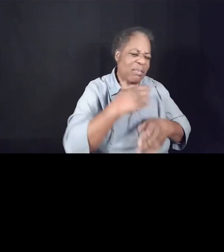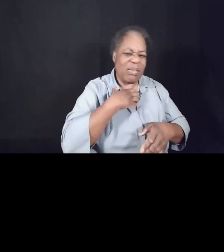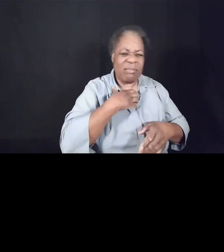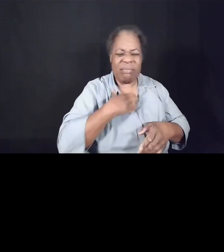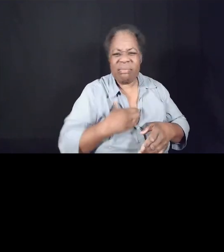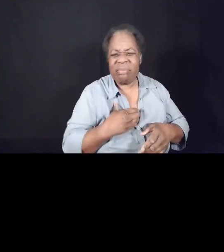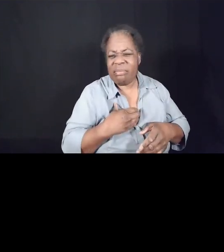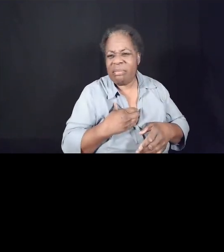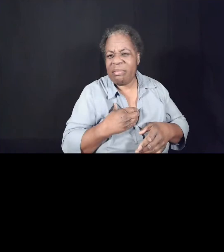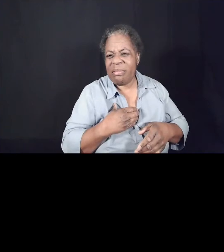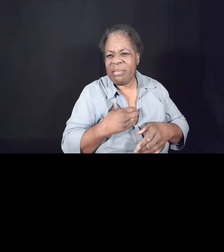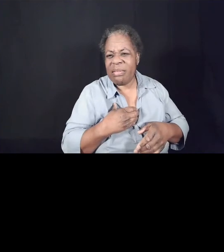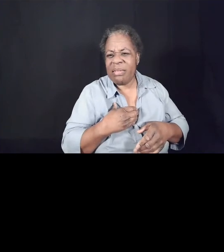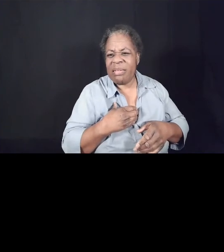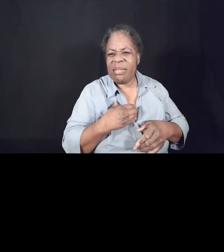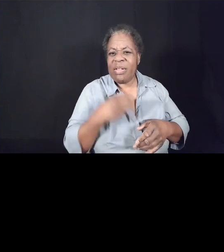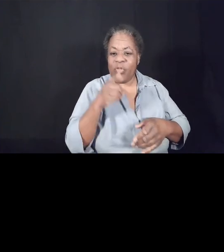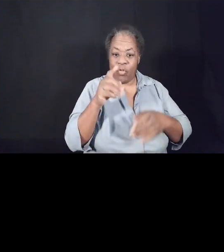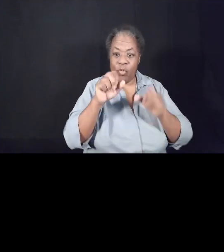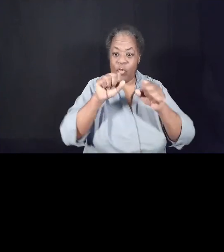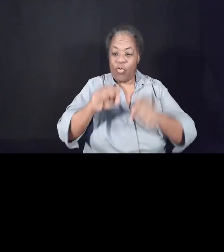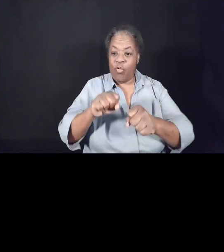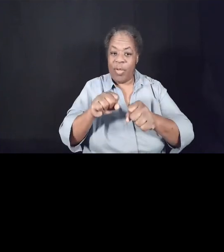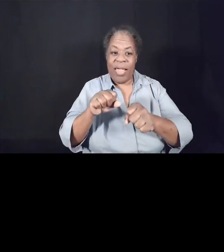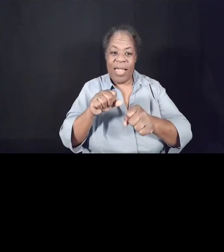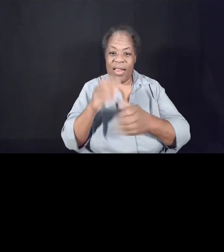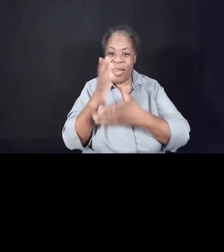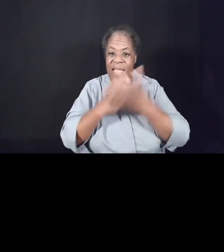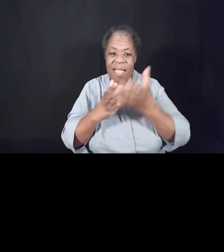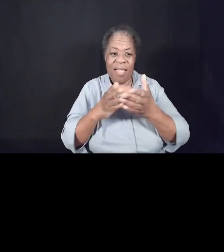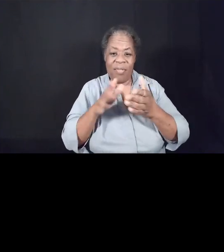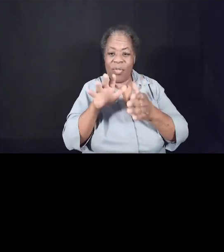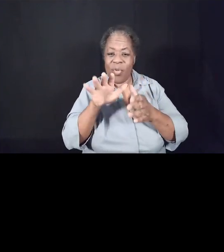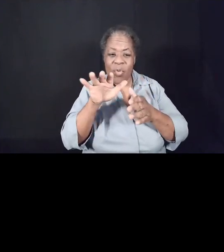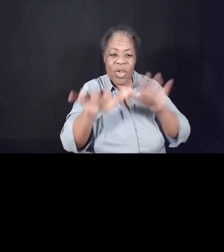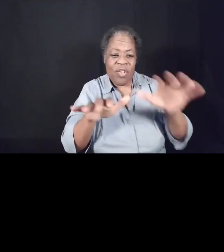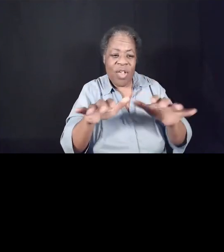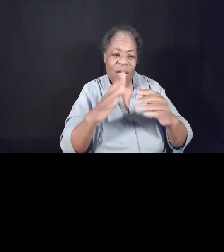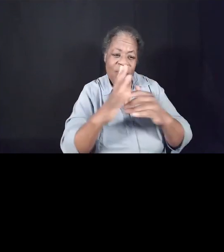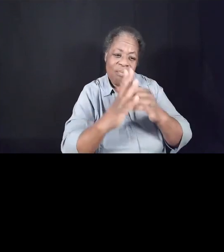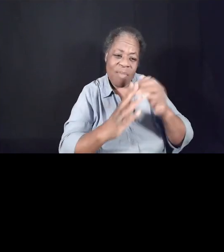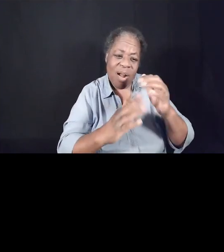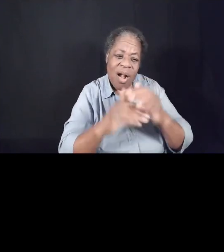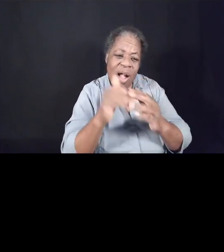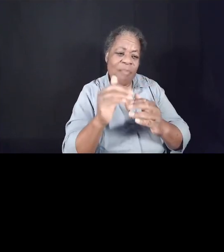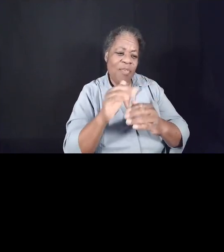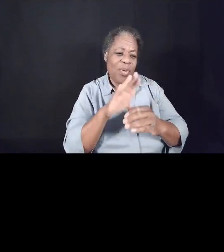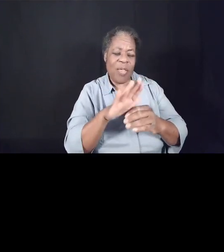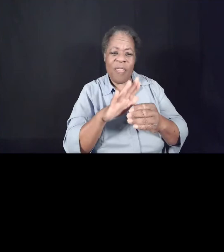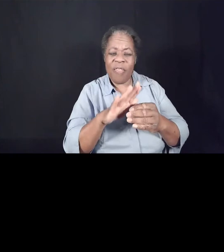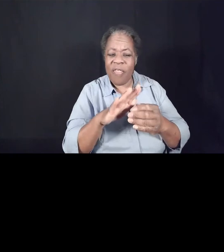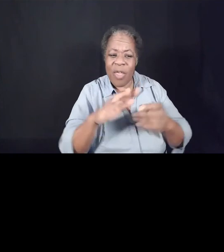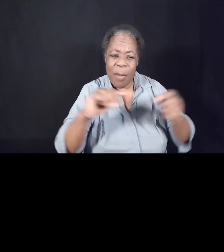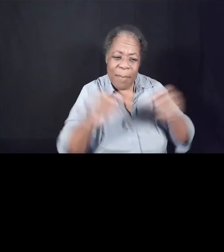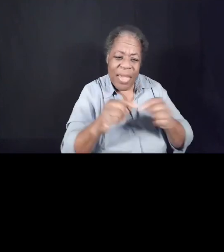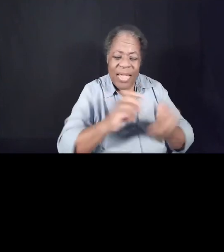so that you may reach out your hand to comfort them and to turn their pain into joy.